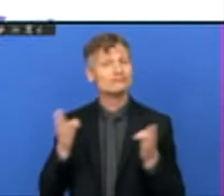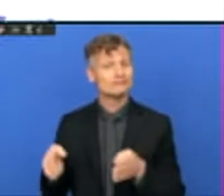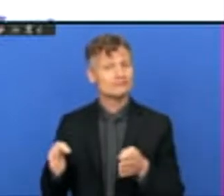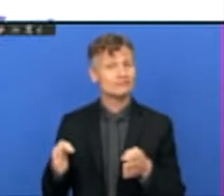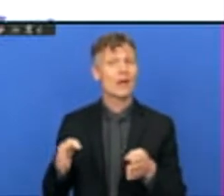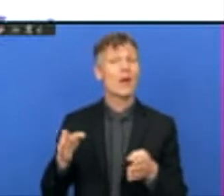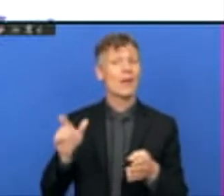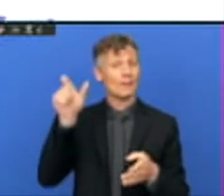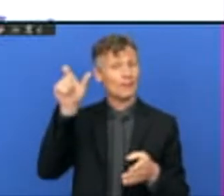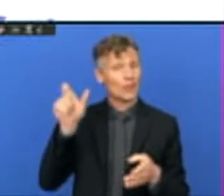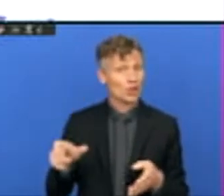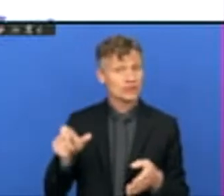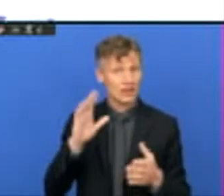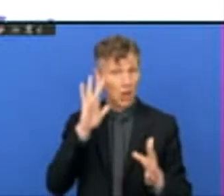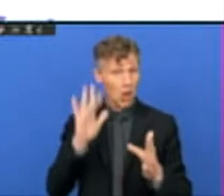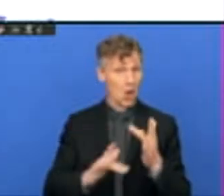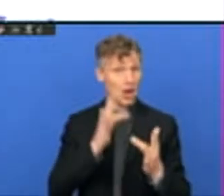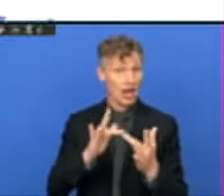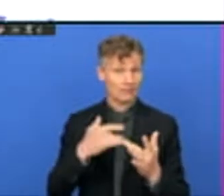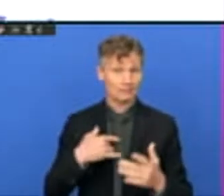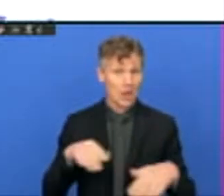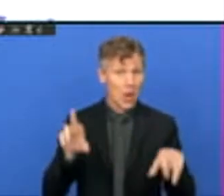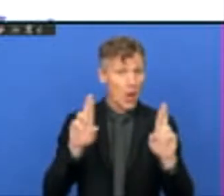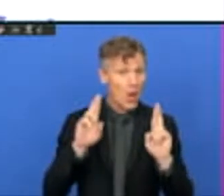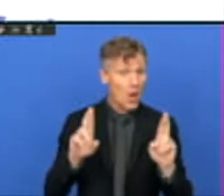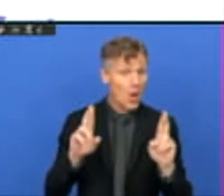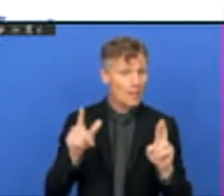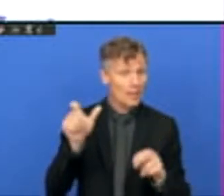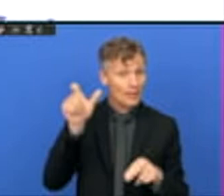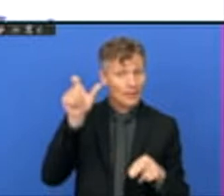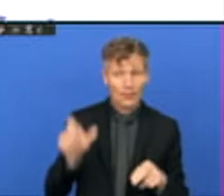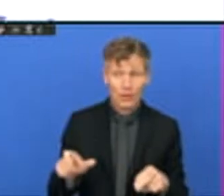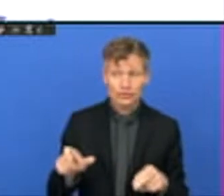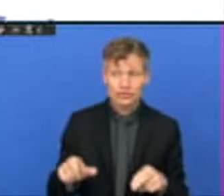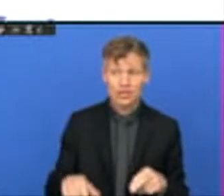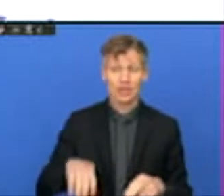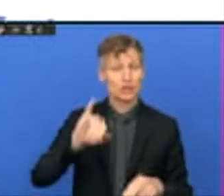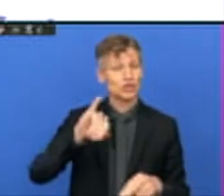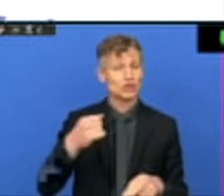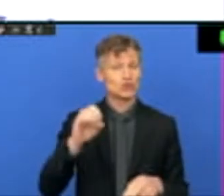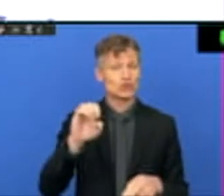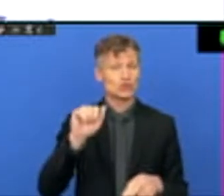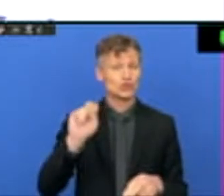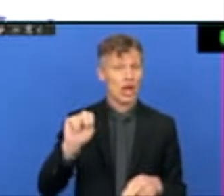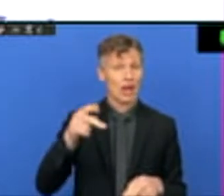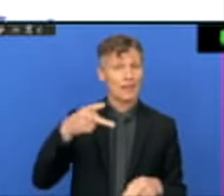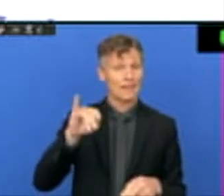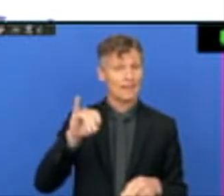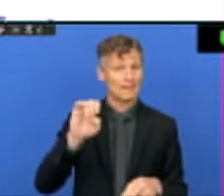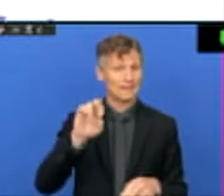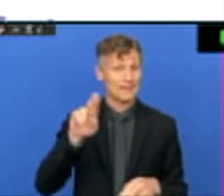he has joined us, tech team. This is Jean-Pierre Alon Mbassi, the Secretary General